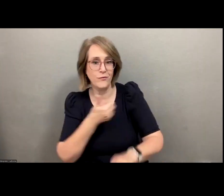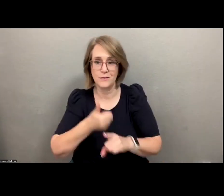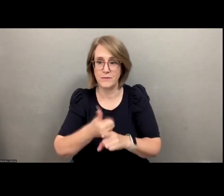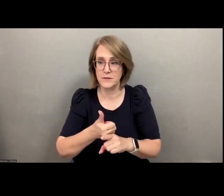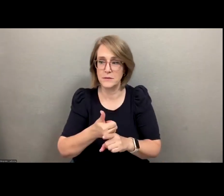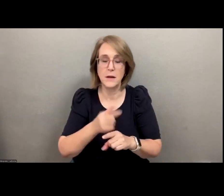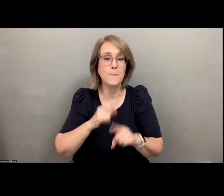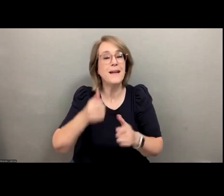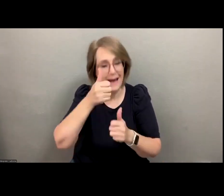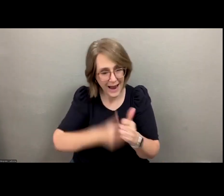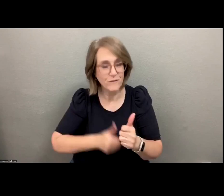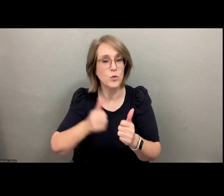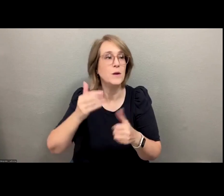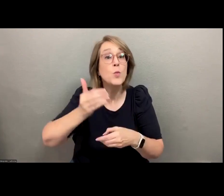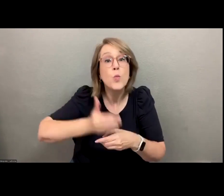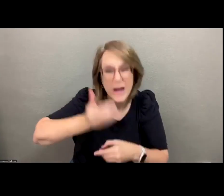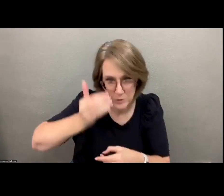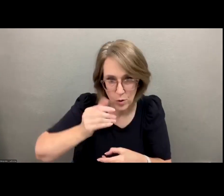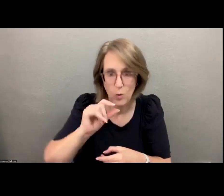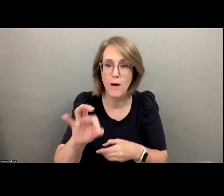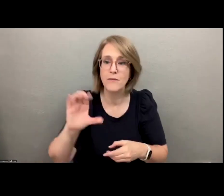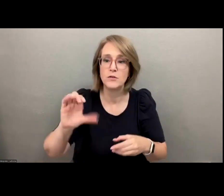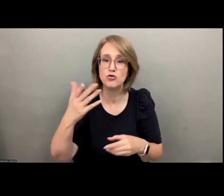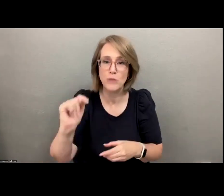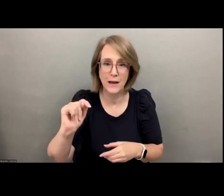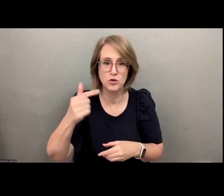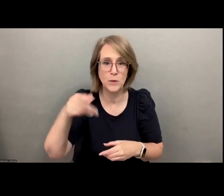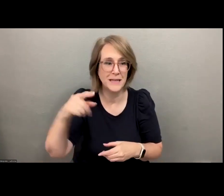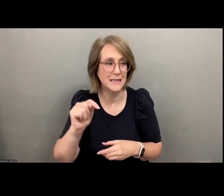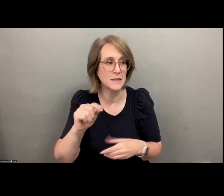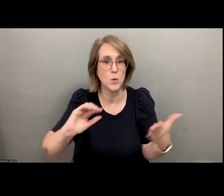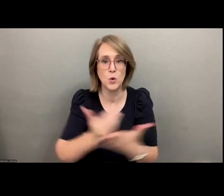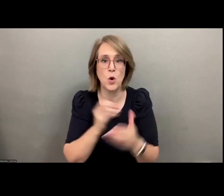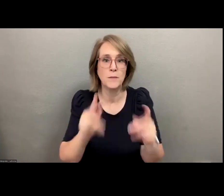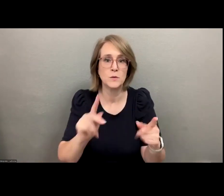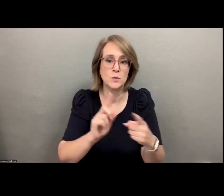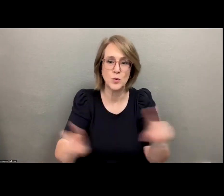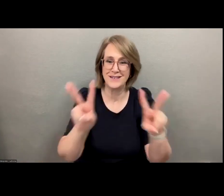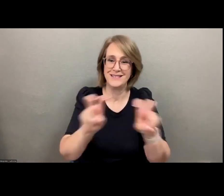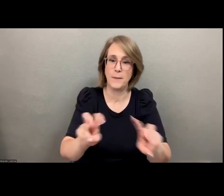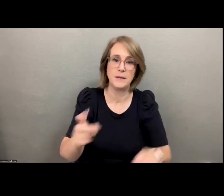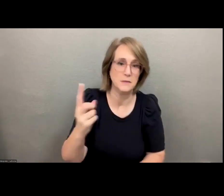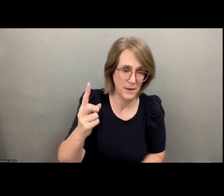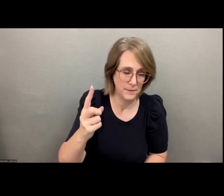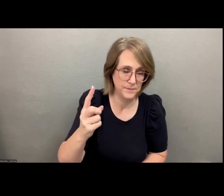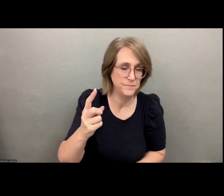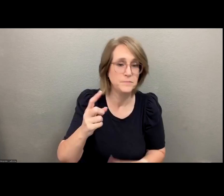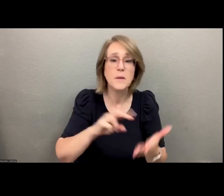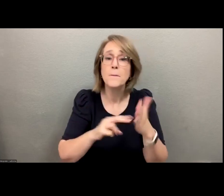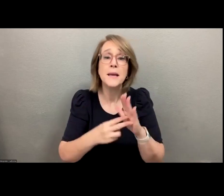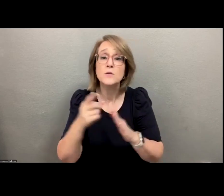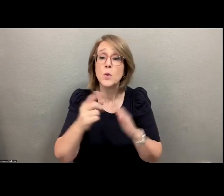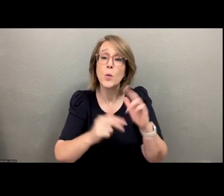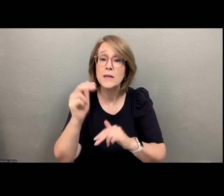window of chat GPT is a new opportunity to examine something. So if you wanted to build out